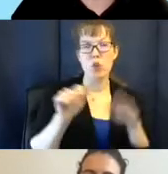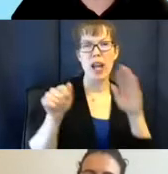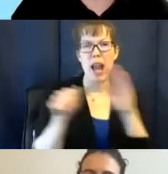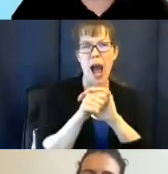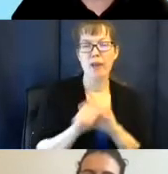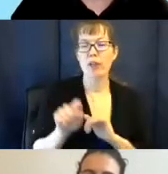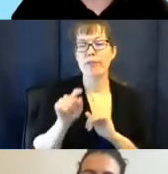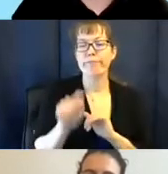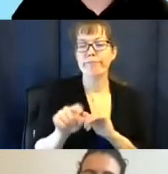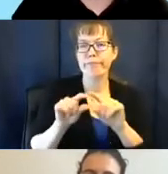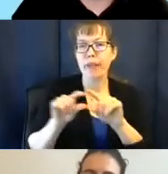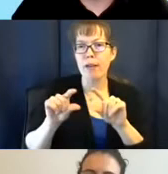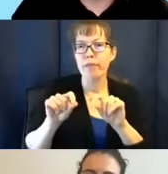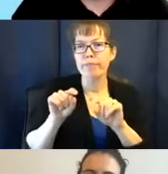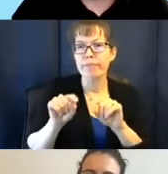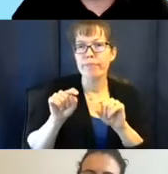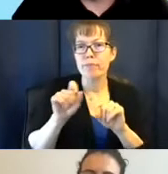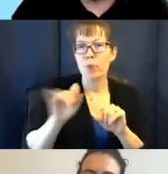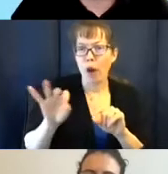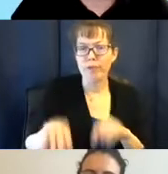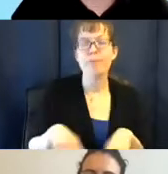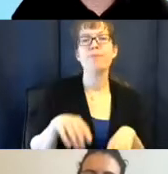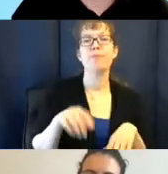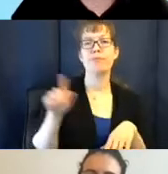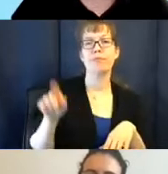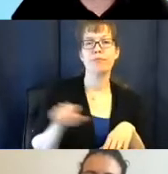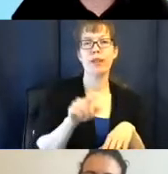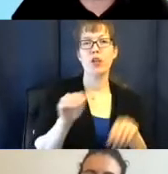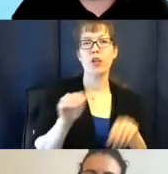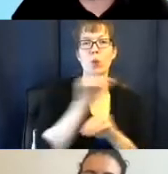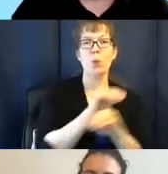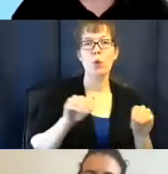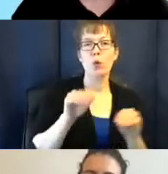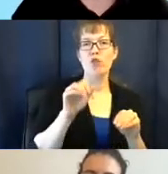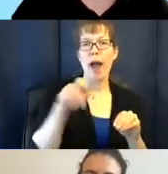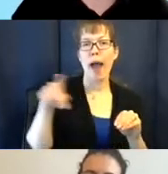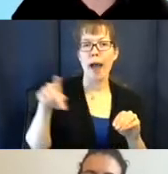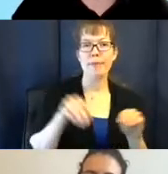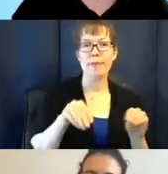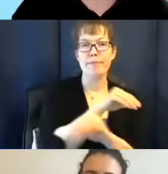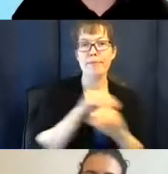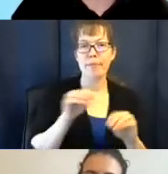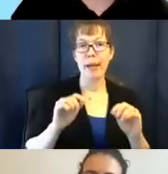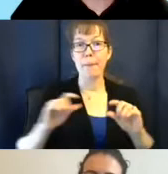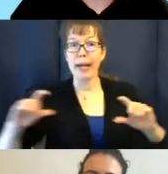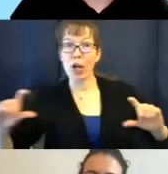subtitles. You can move them around just by dragging them on your screen or make them larger if they are helpful for you.